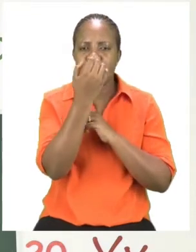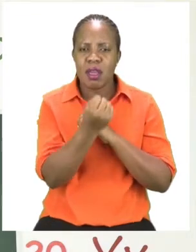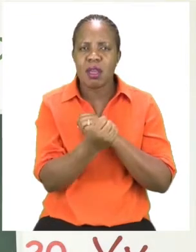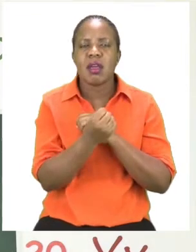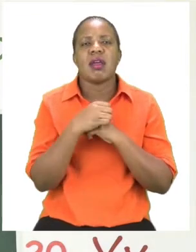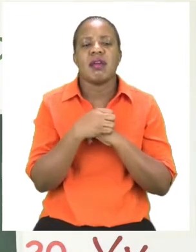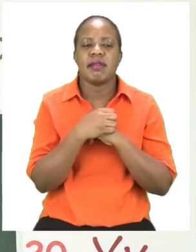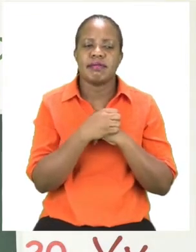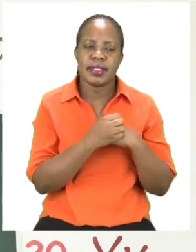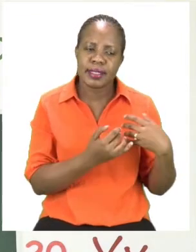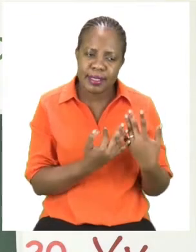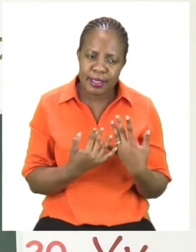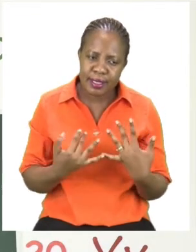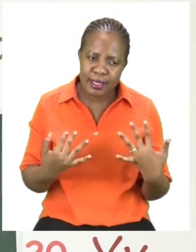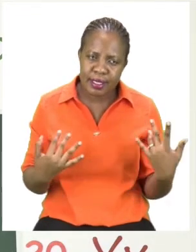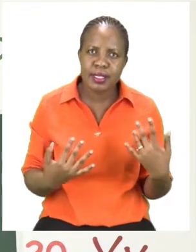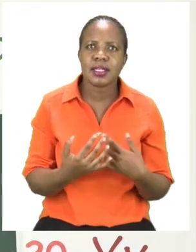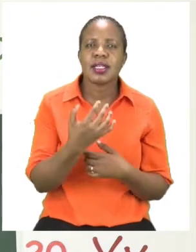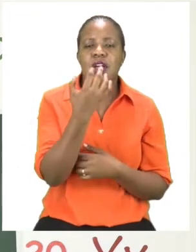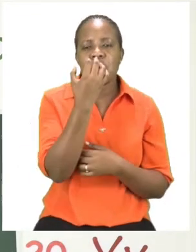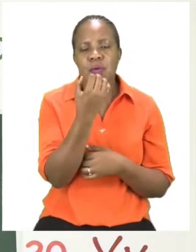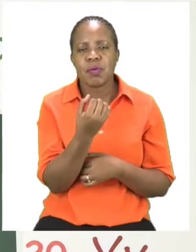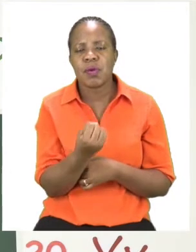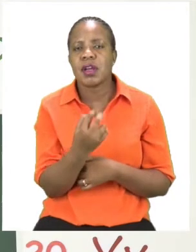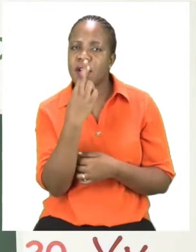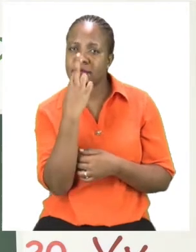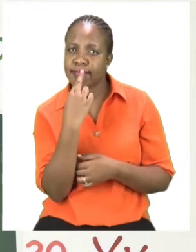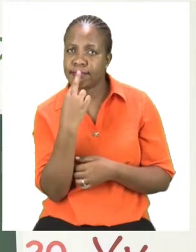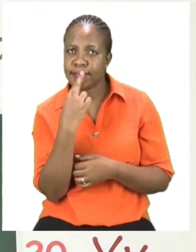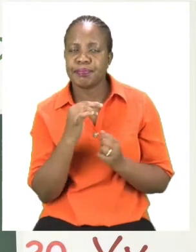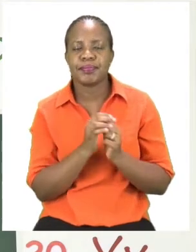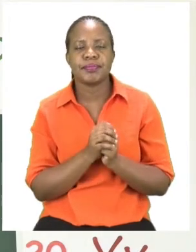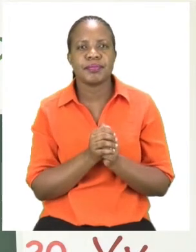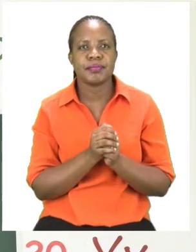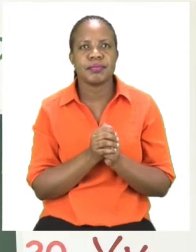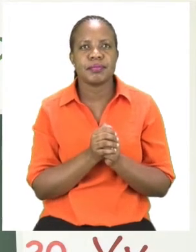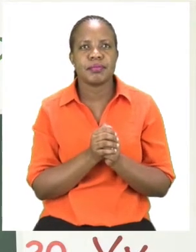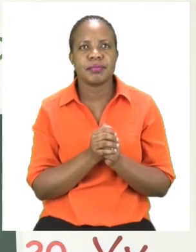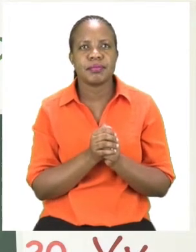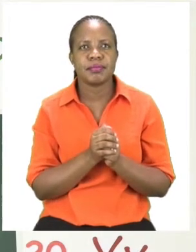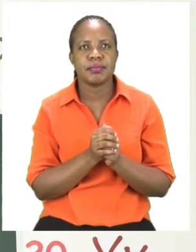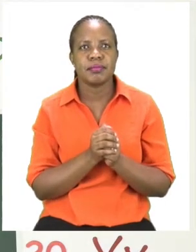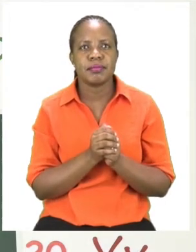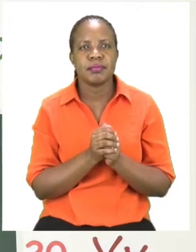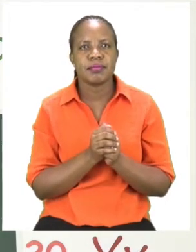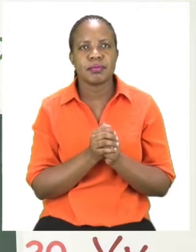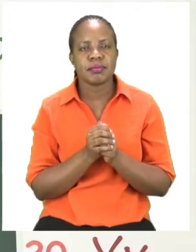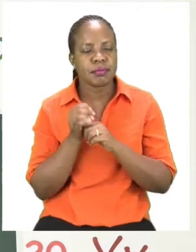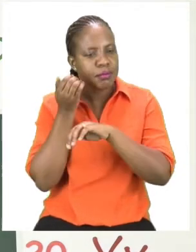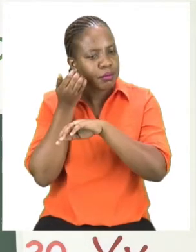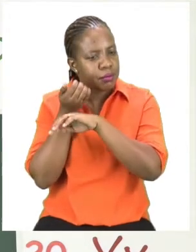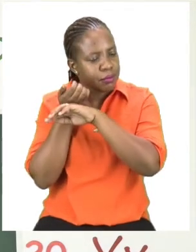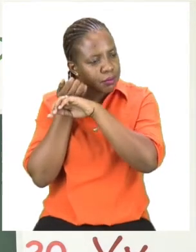watermelon. It is not grown throughout the whole year but there's a special season for them where they are